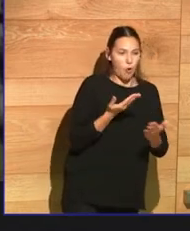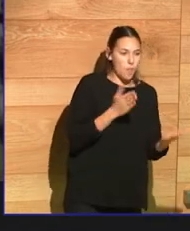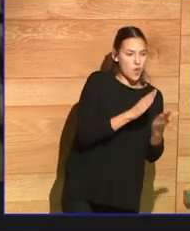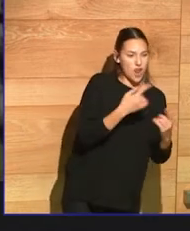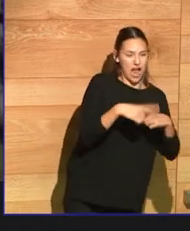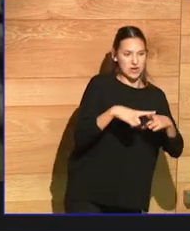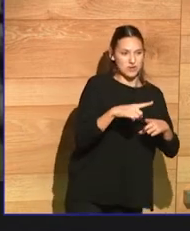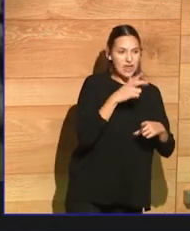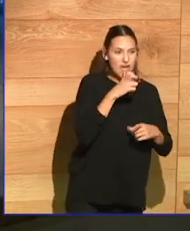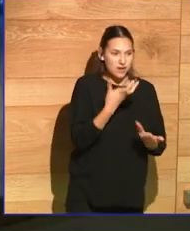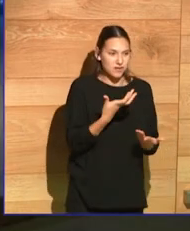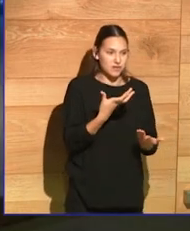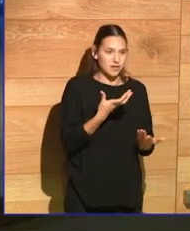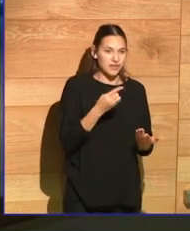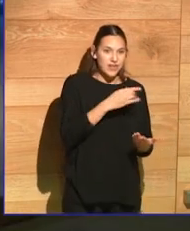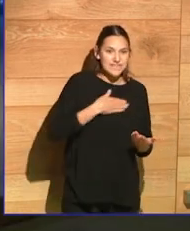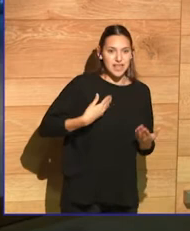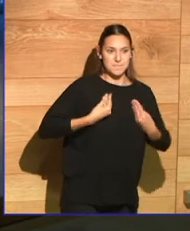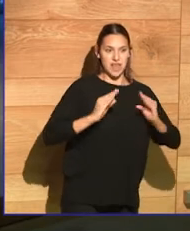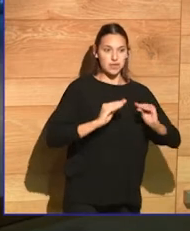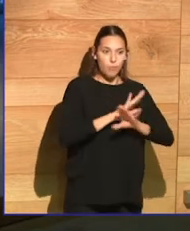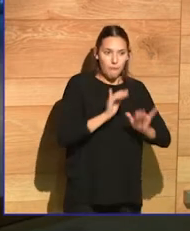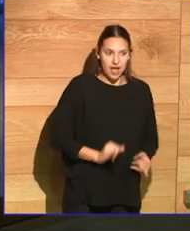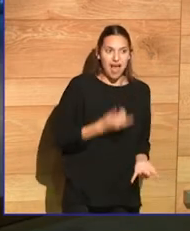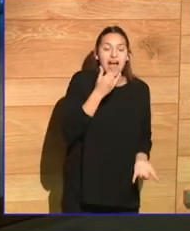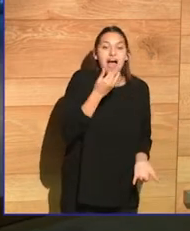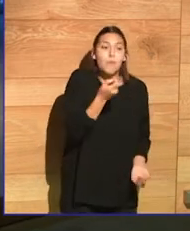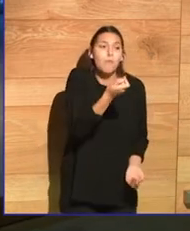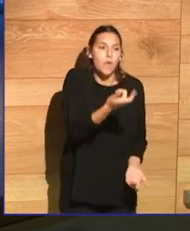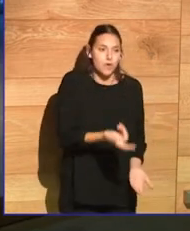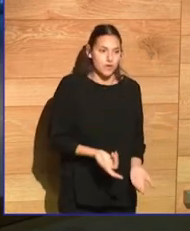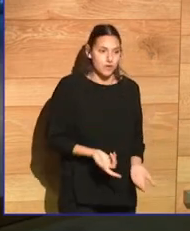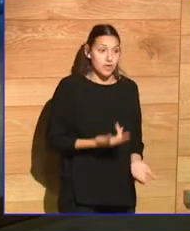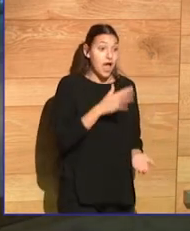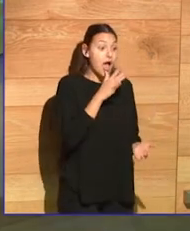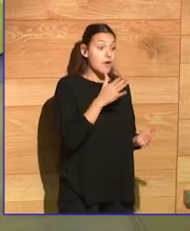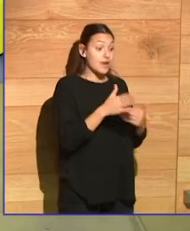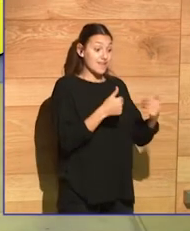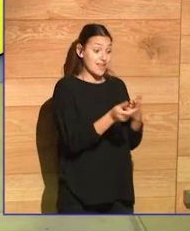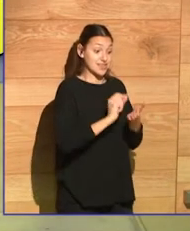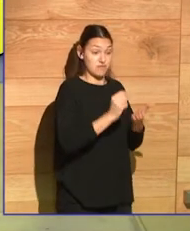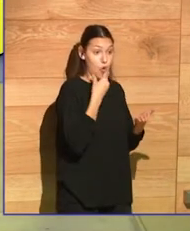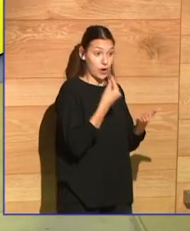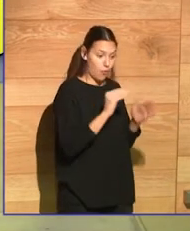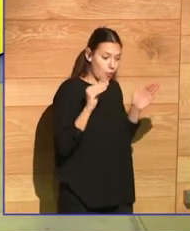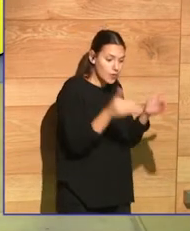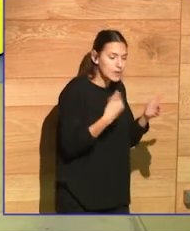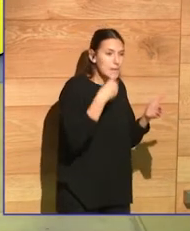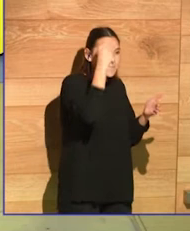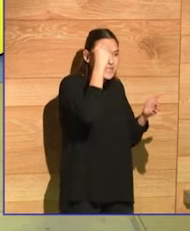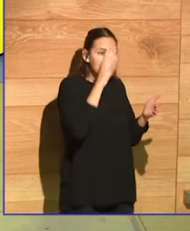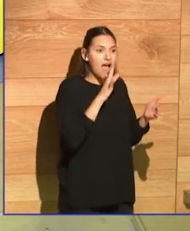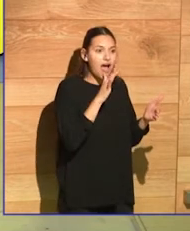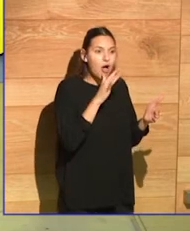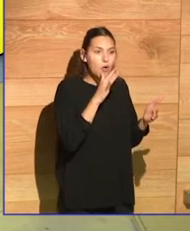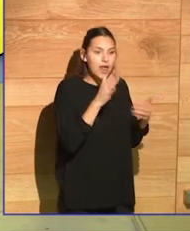peace. Talking about young writers, do you think that a